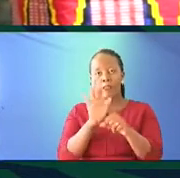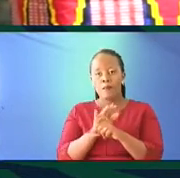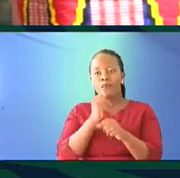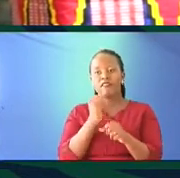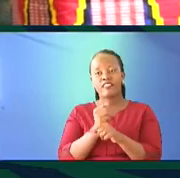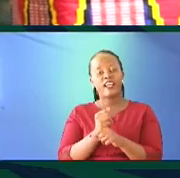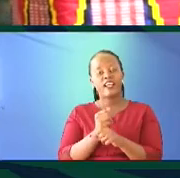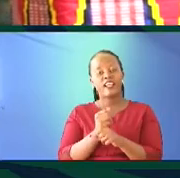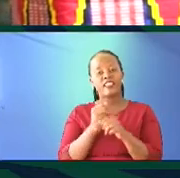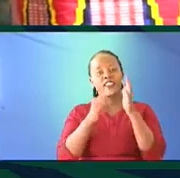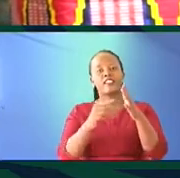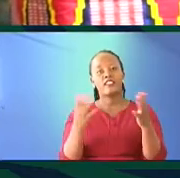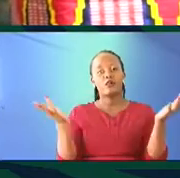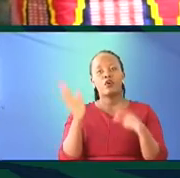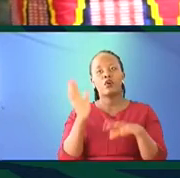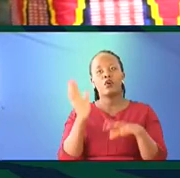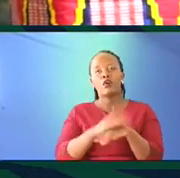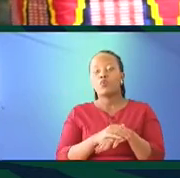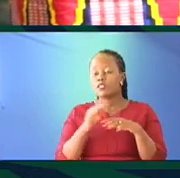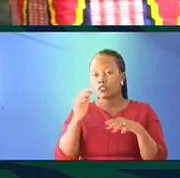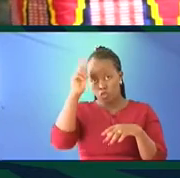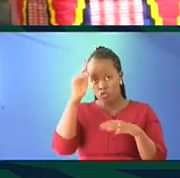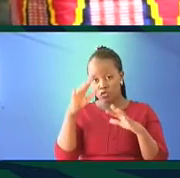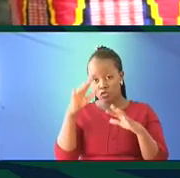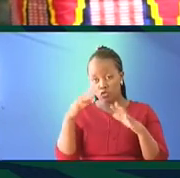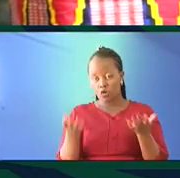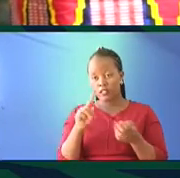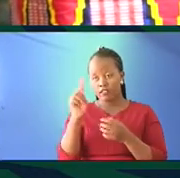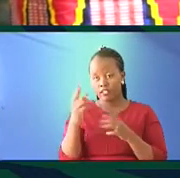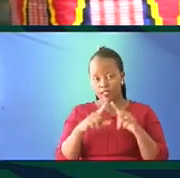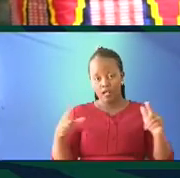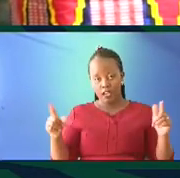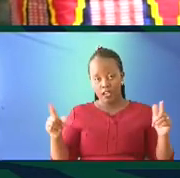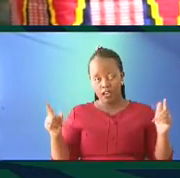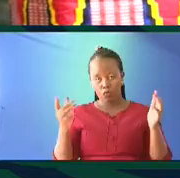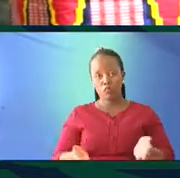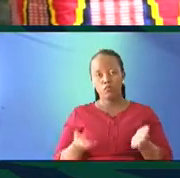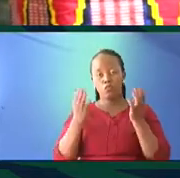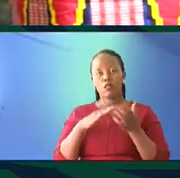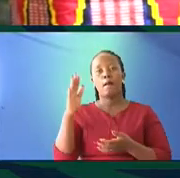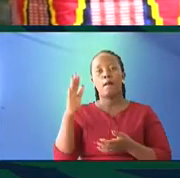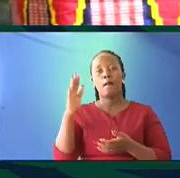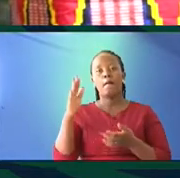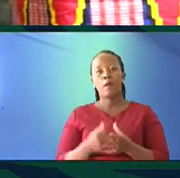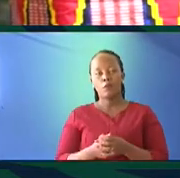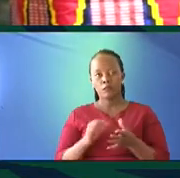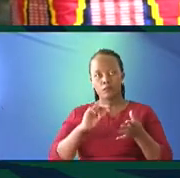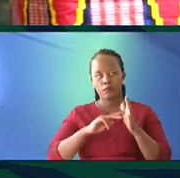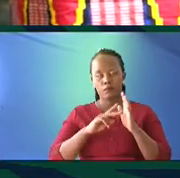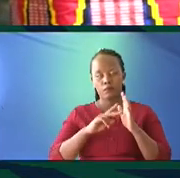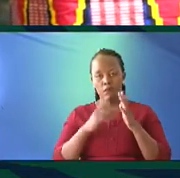indicate that good knowledge of the first language promotes the better learning of a second language, right? So,